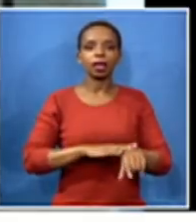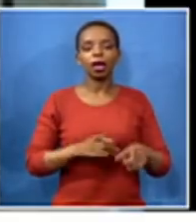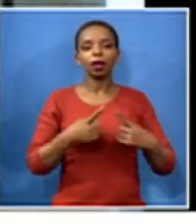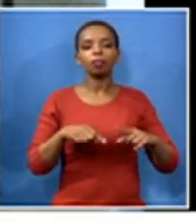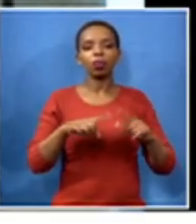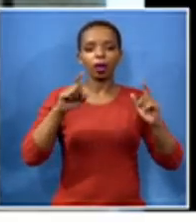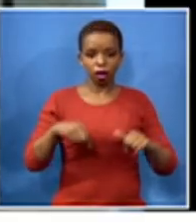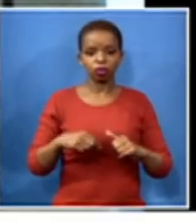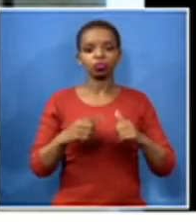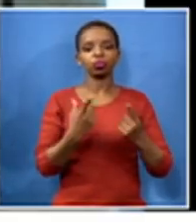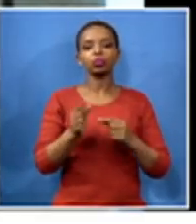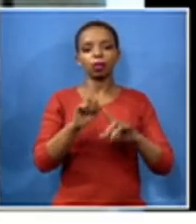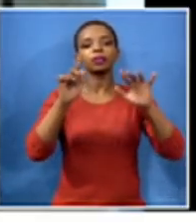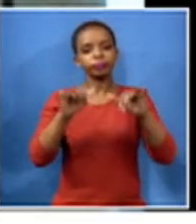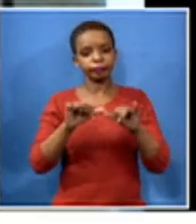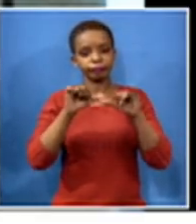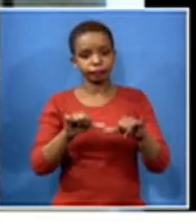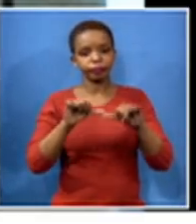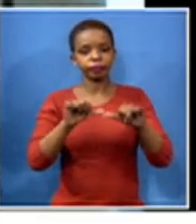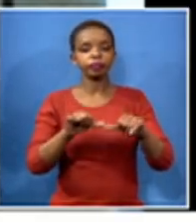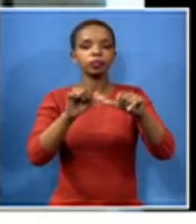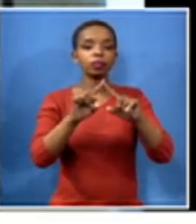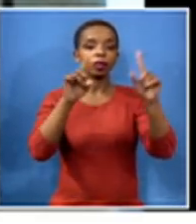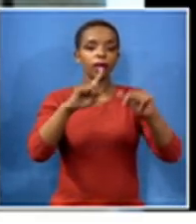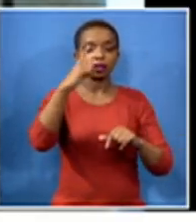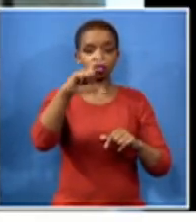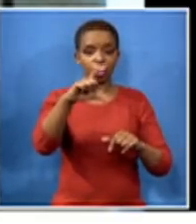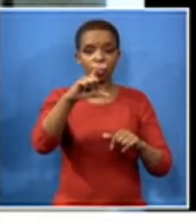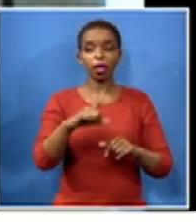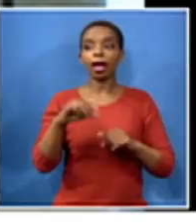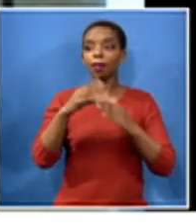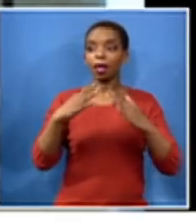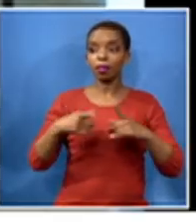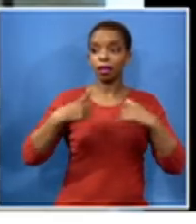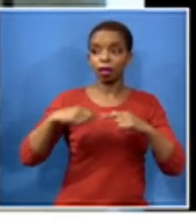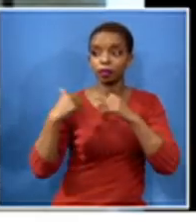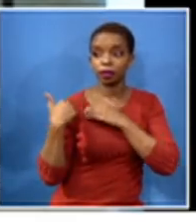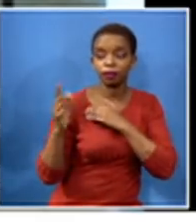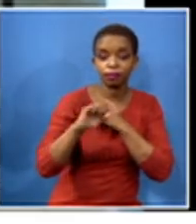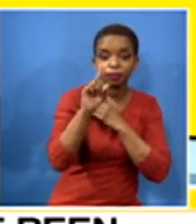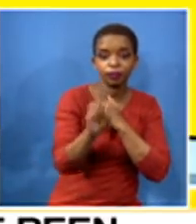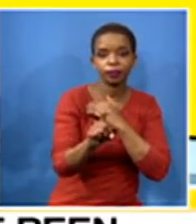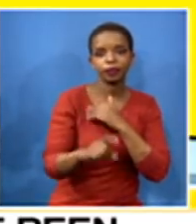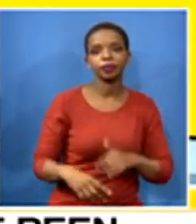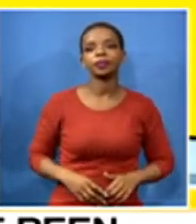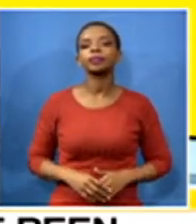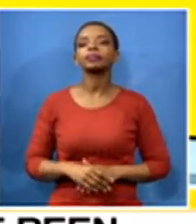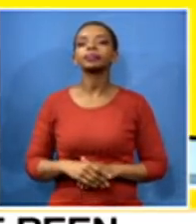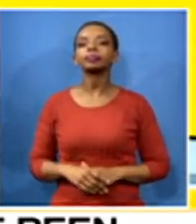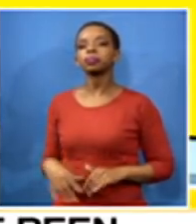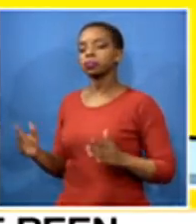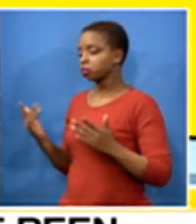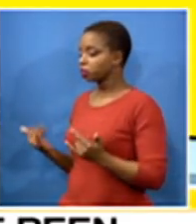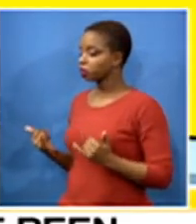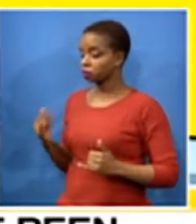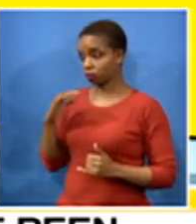we've got to check that the the safety and the health of our members is being looked after so at this stage are we